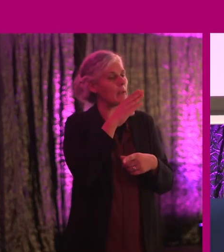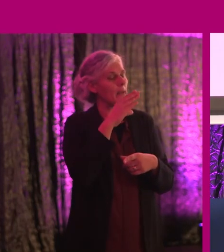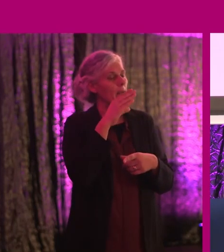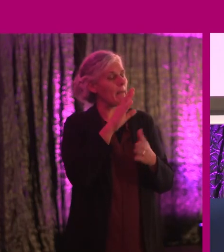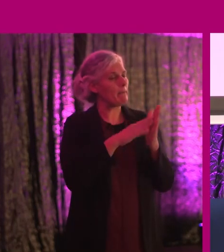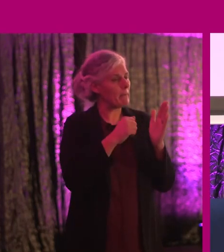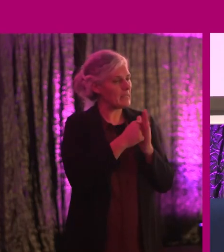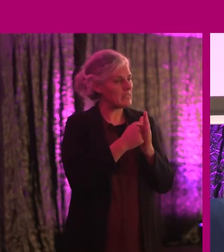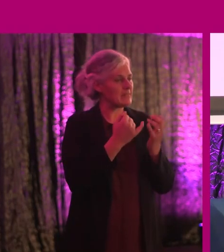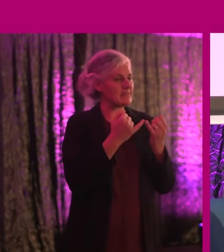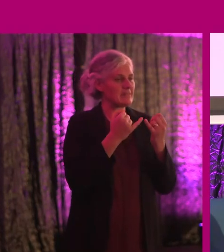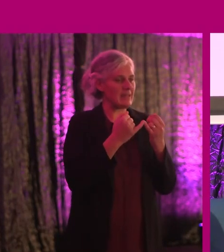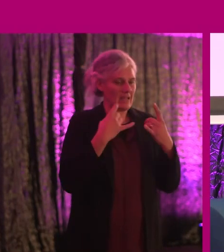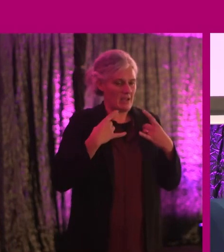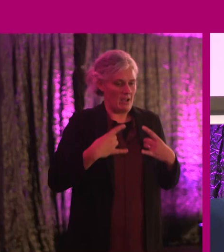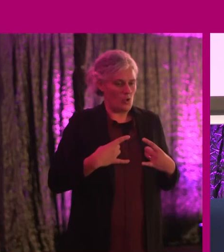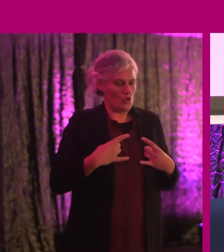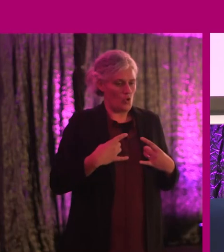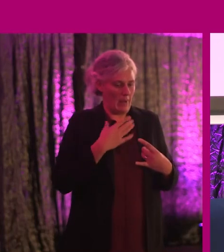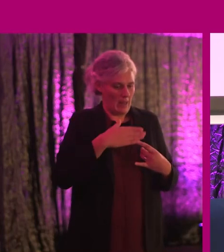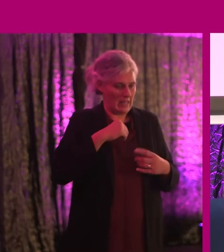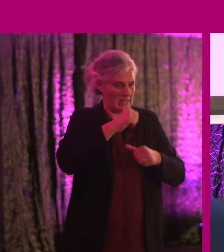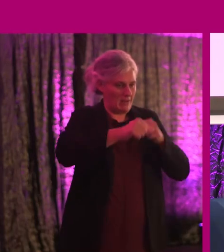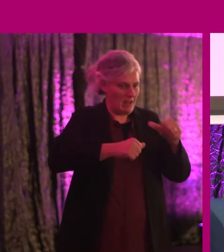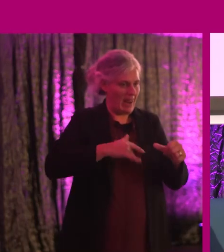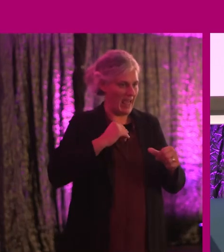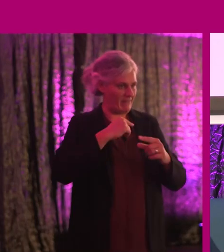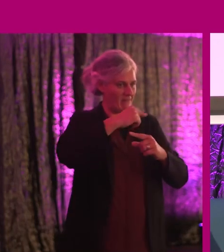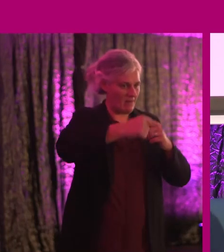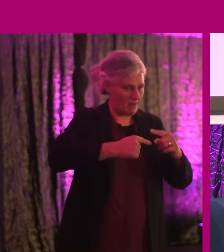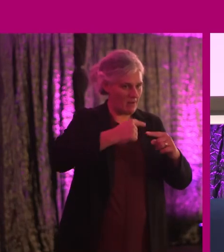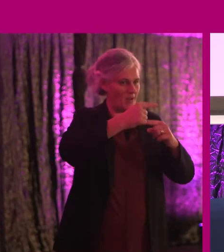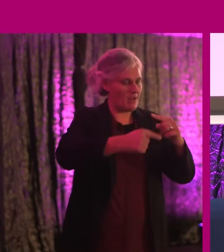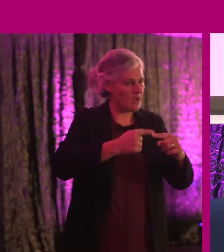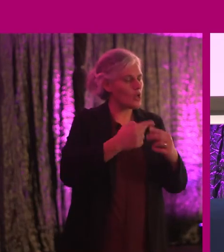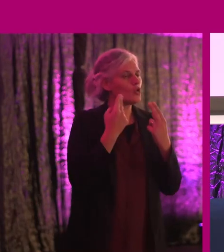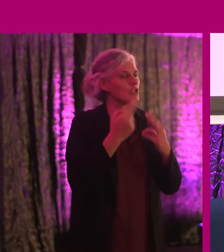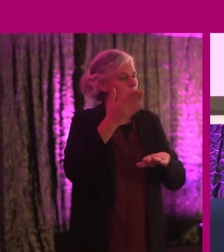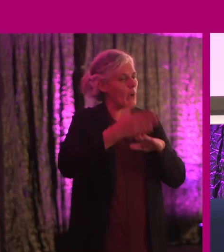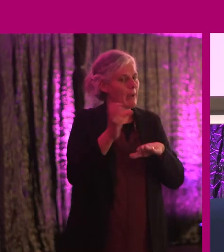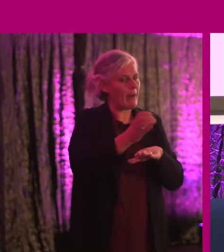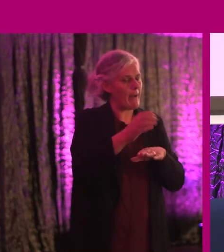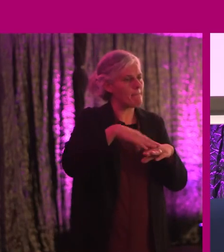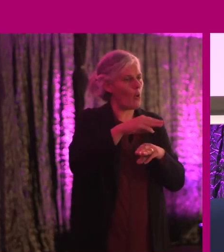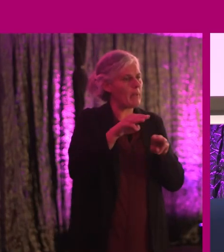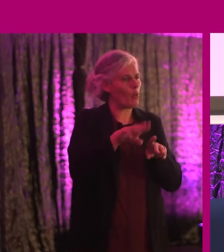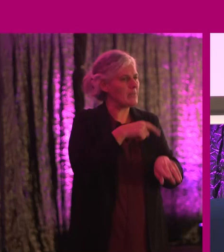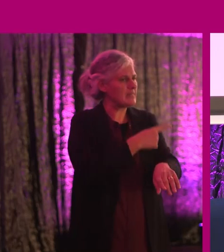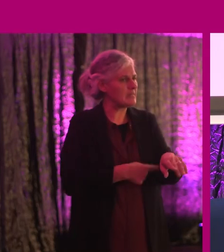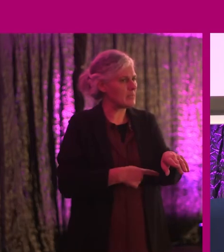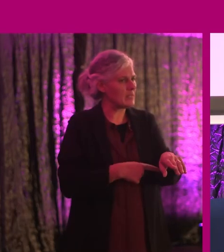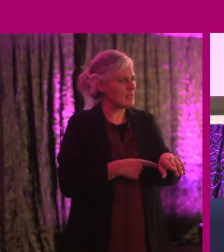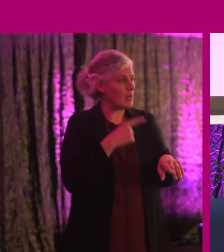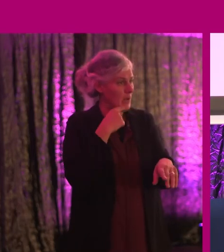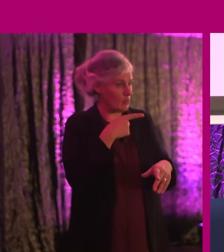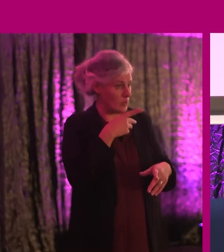look like the life cycle of a human being. OK, so we look at business and say you need to be employing more people with disabilities. Do we have an inclusive